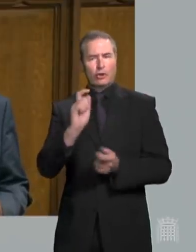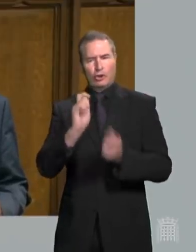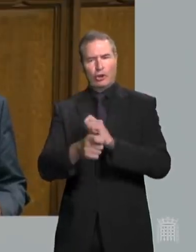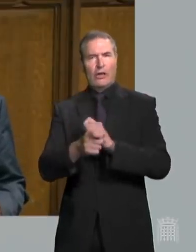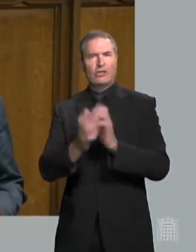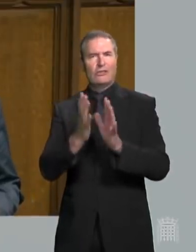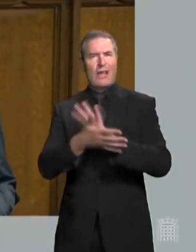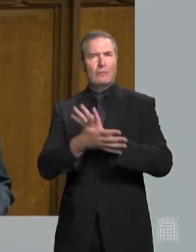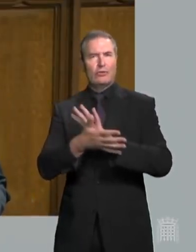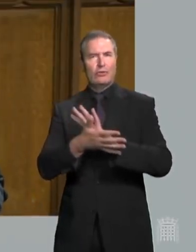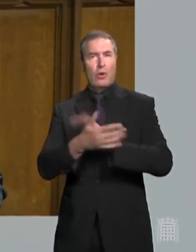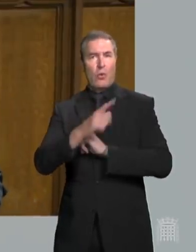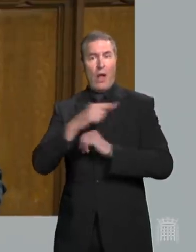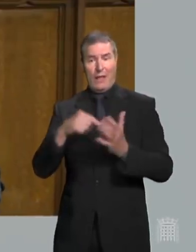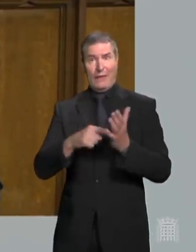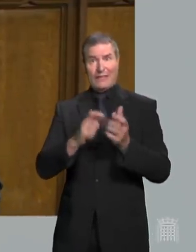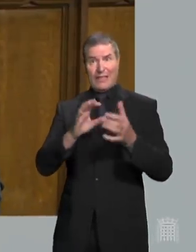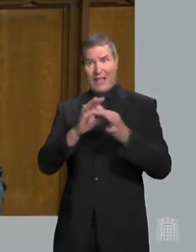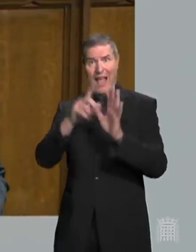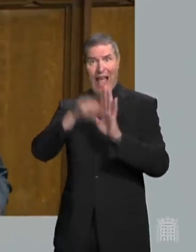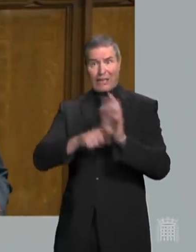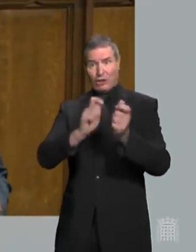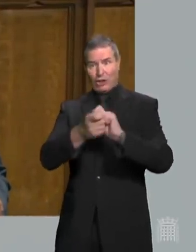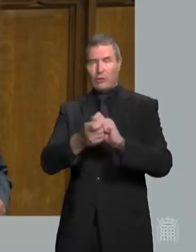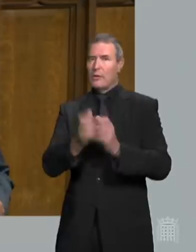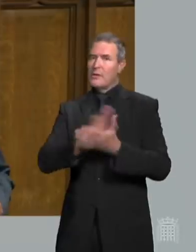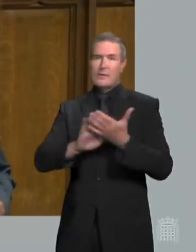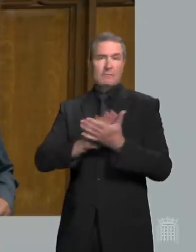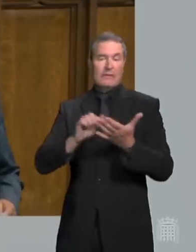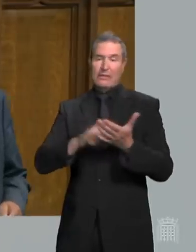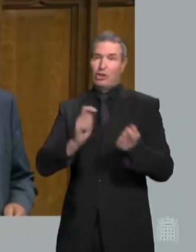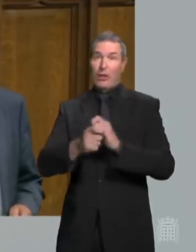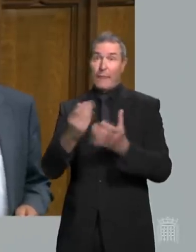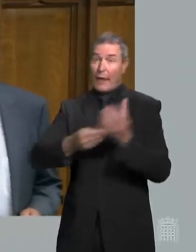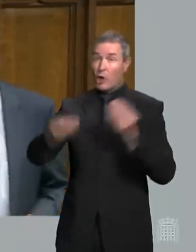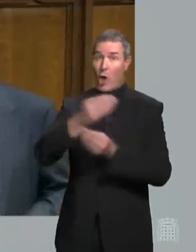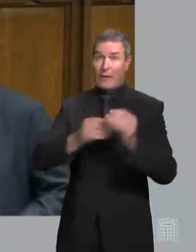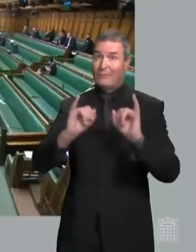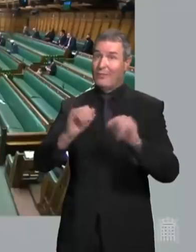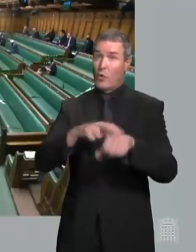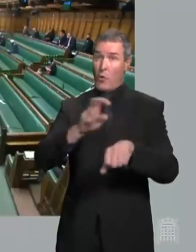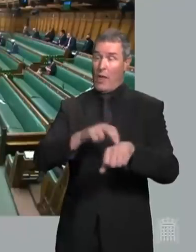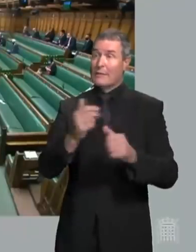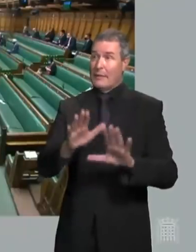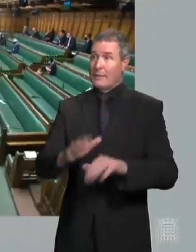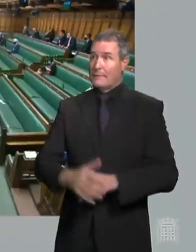which the change in the Act of Union has caused constitutionally and economically to Northern Ireland and and and